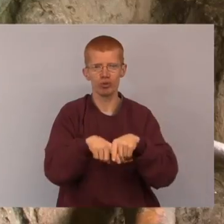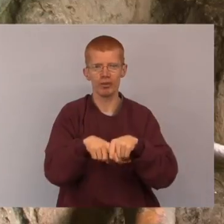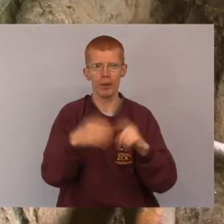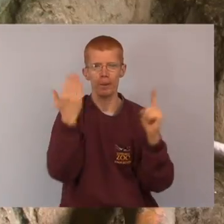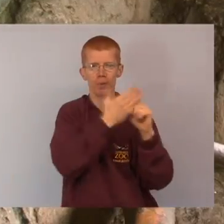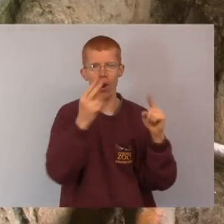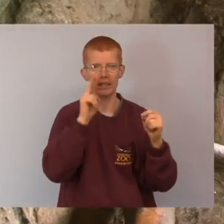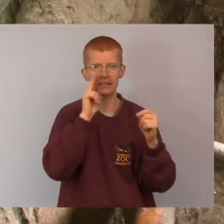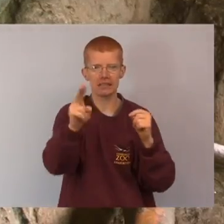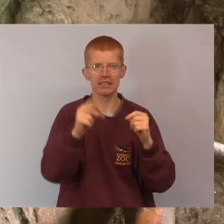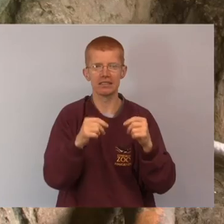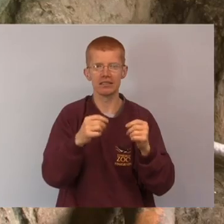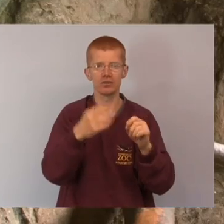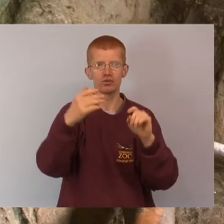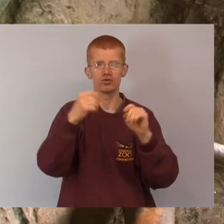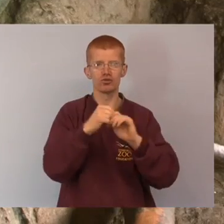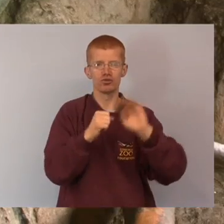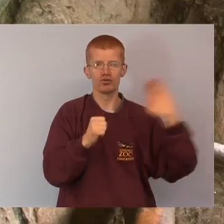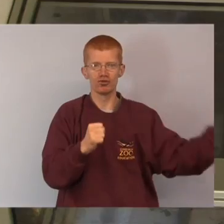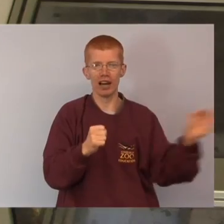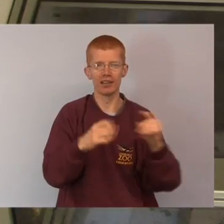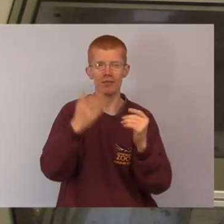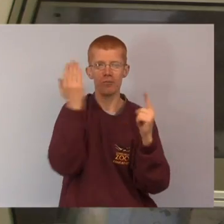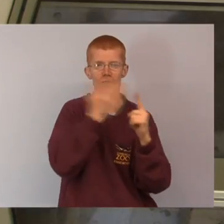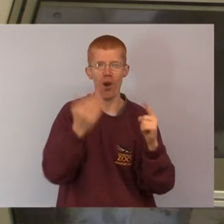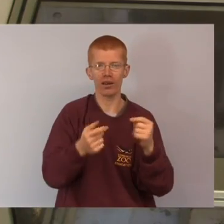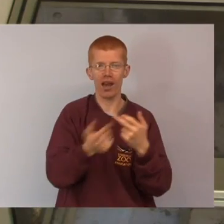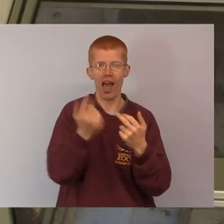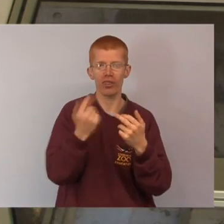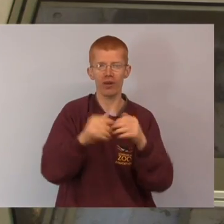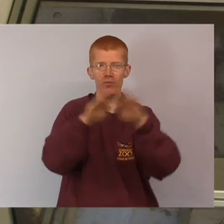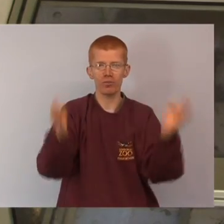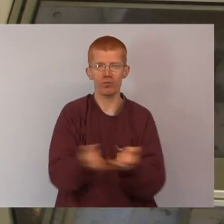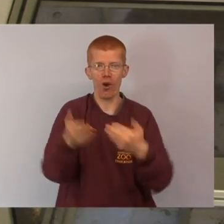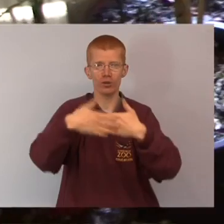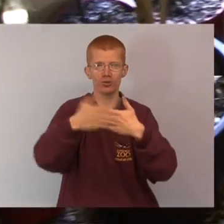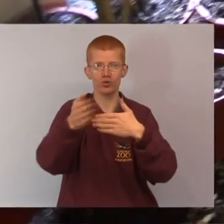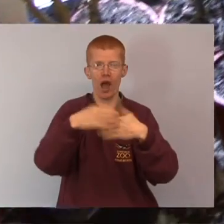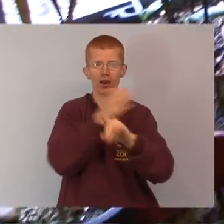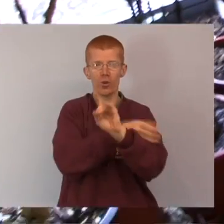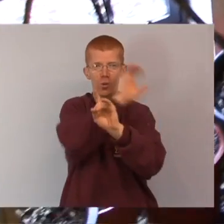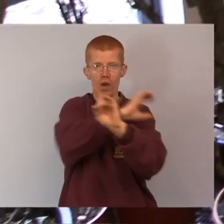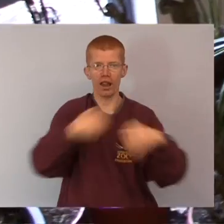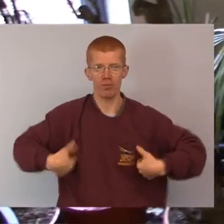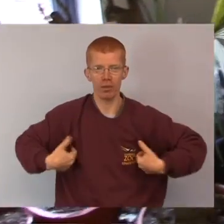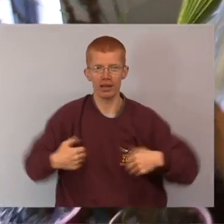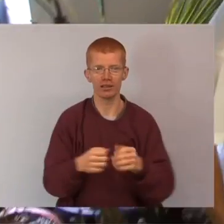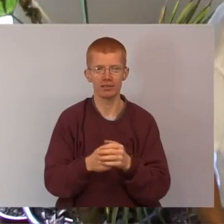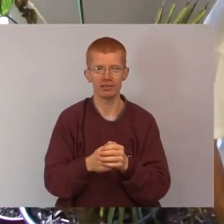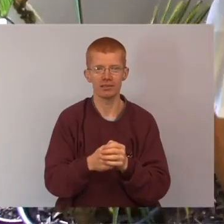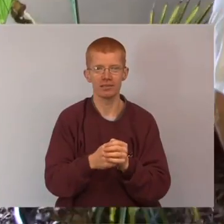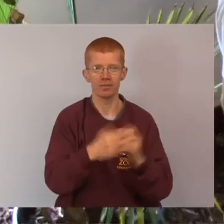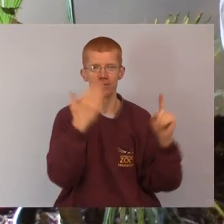is one of the inner rooms for the capuchin monkeys, which is what you see in here, and over this side is another set of